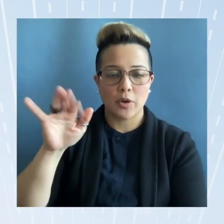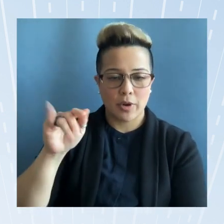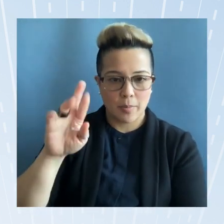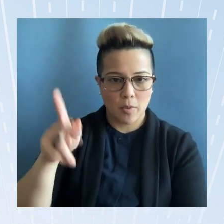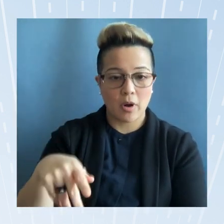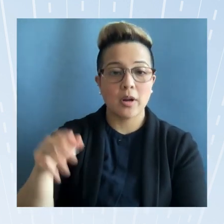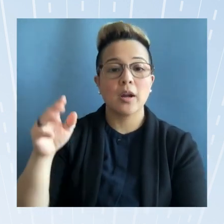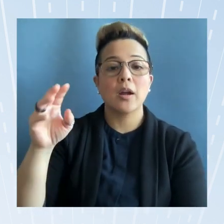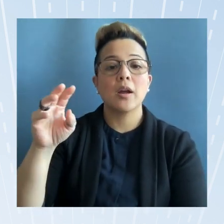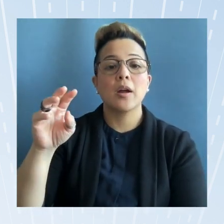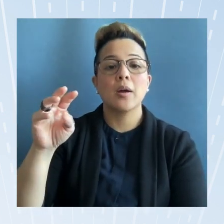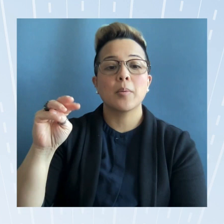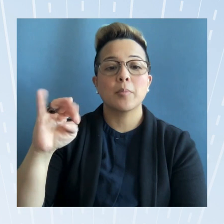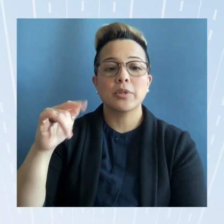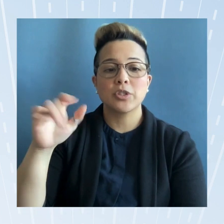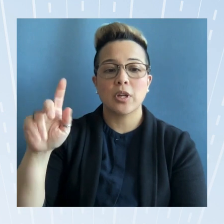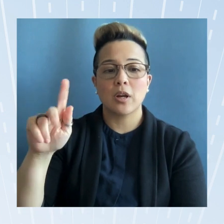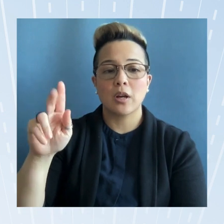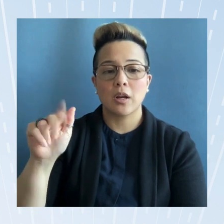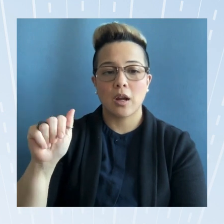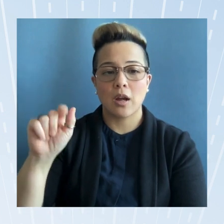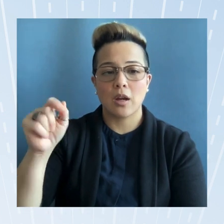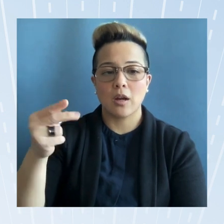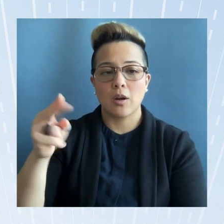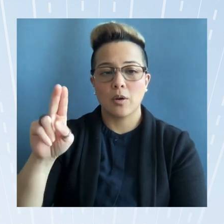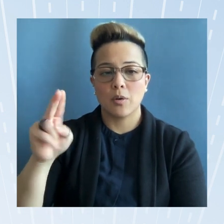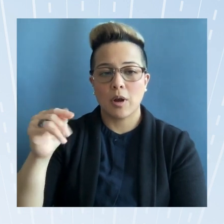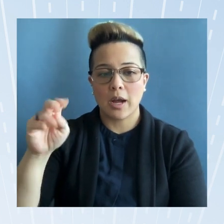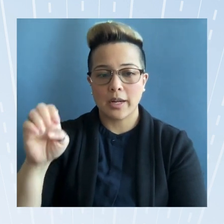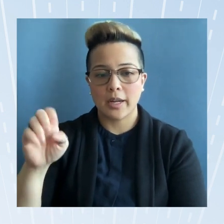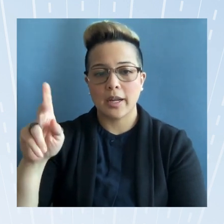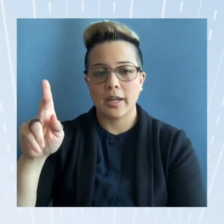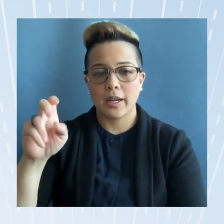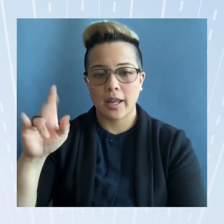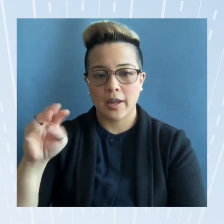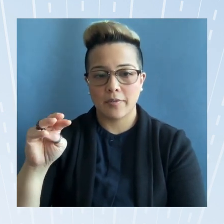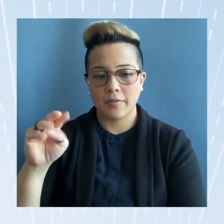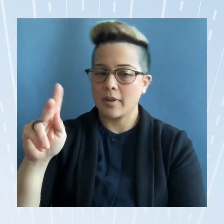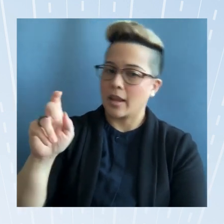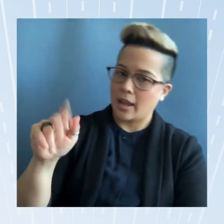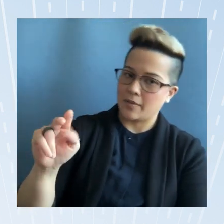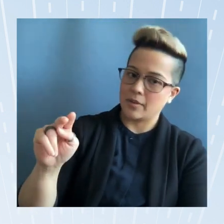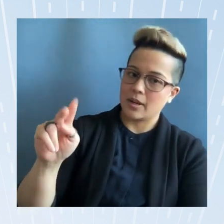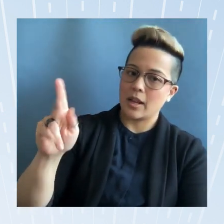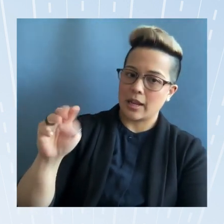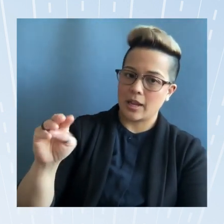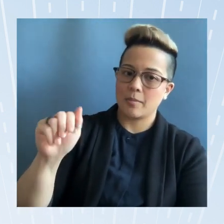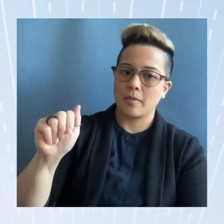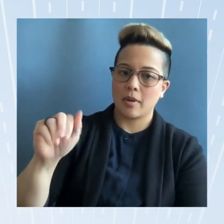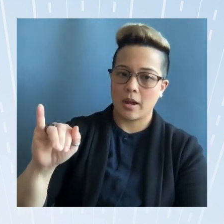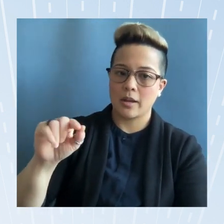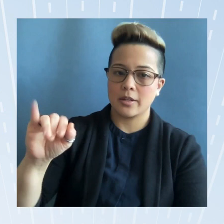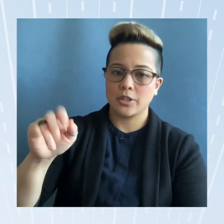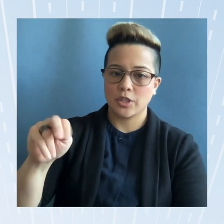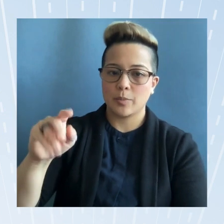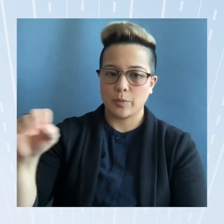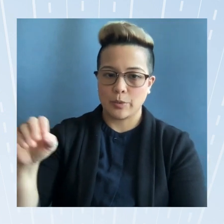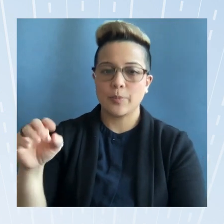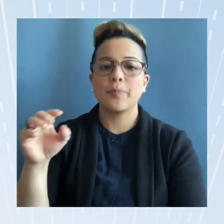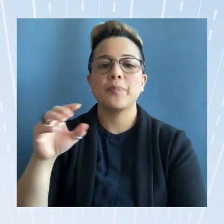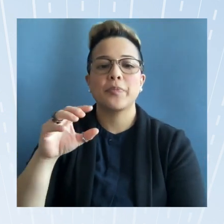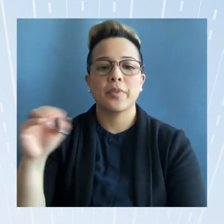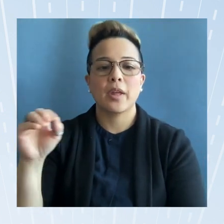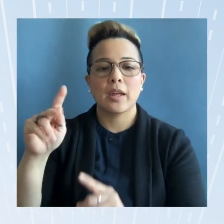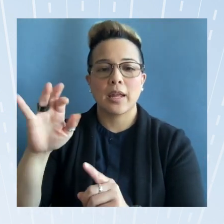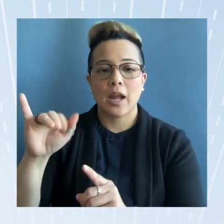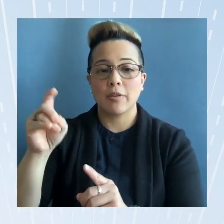kawane kevin kim and ijen pu and our dfo our fantastic dfos caroline goon thank you so much for all of your